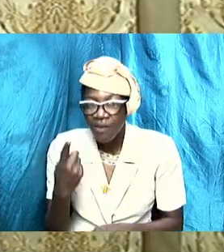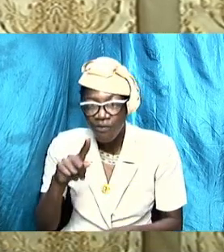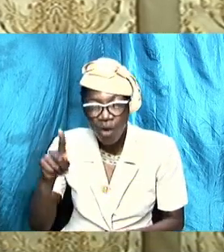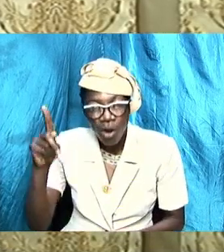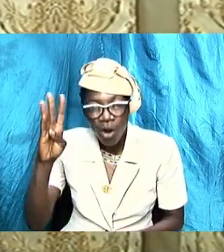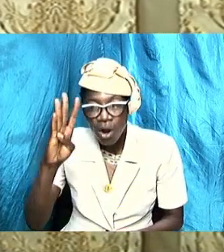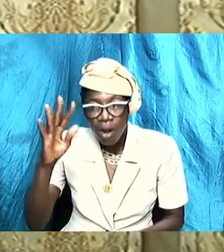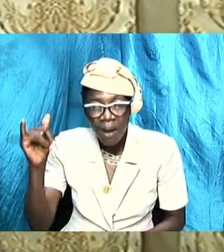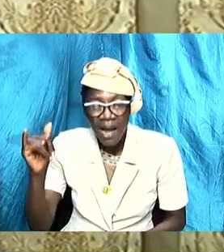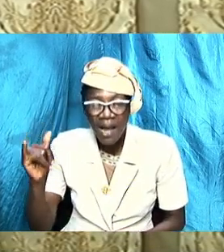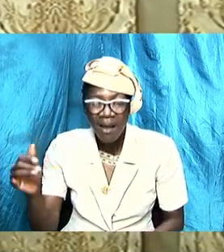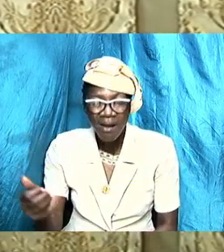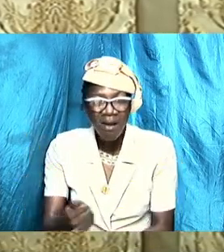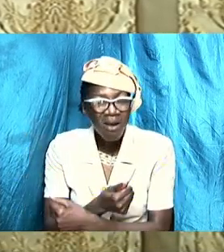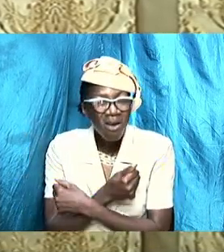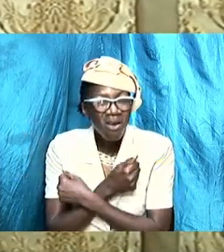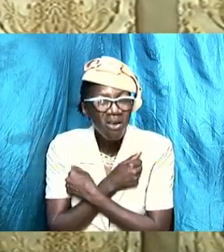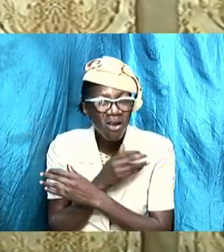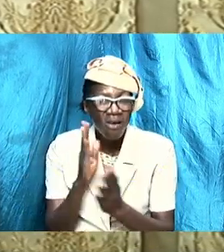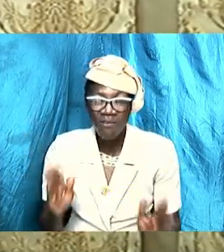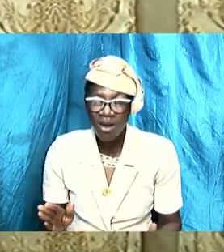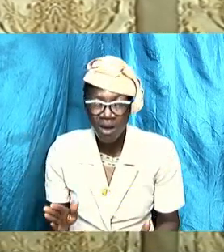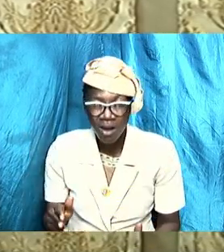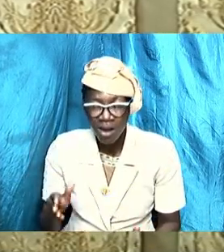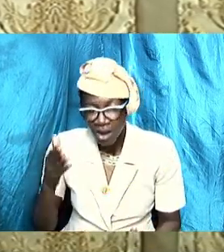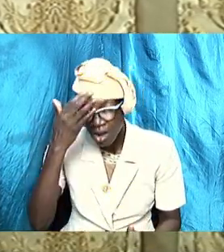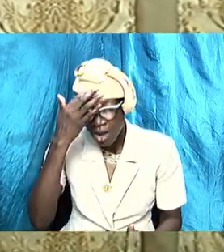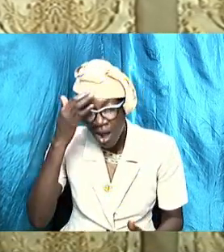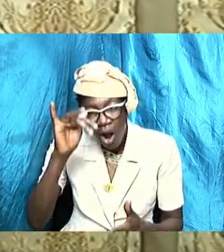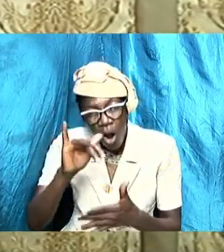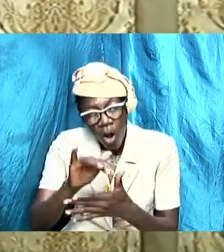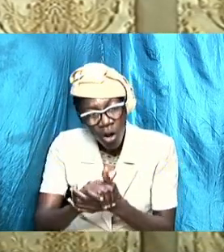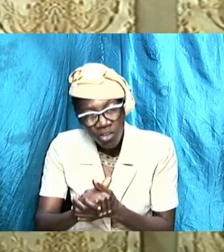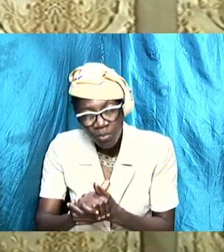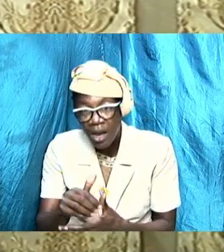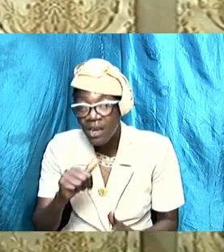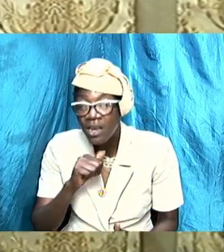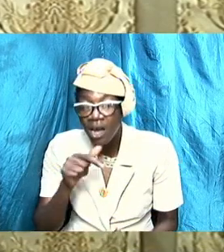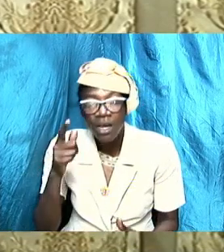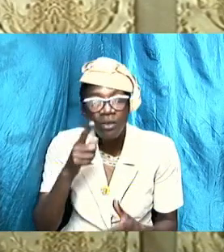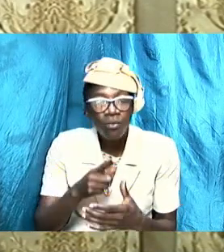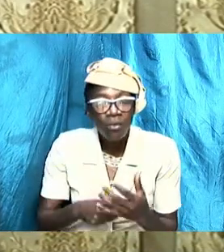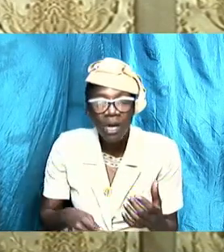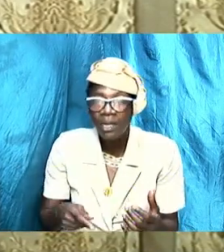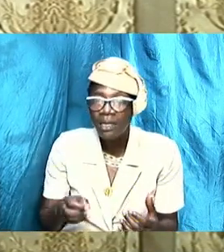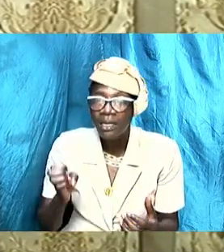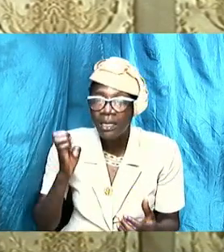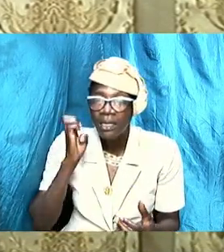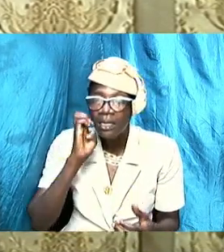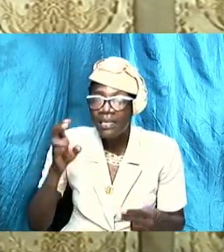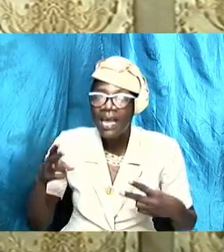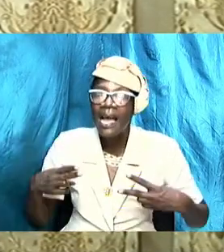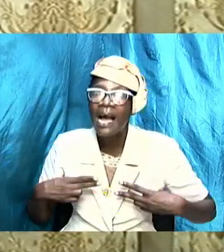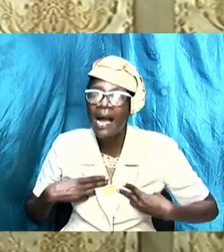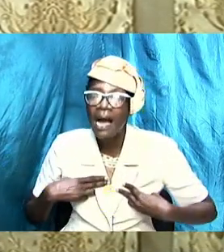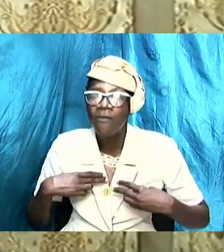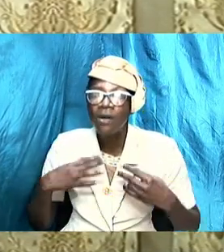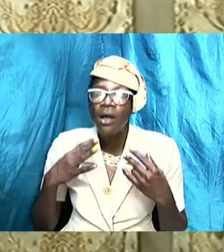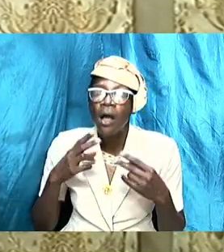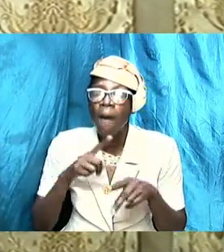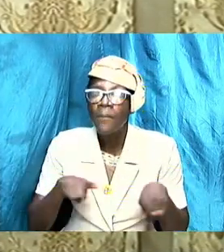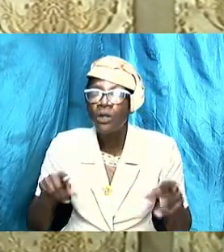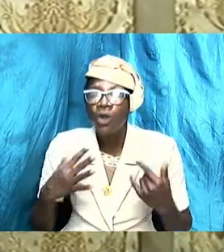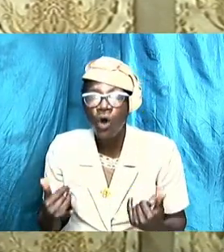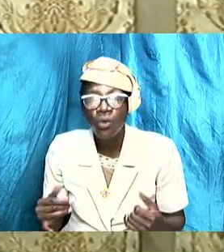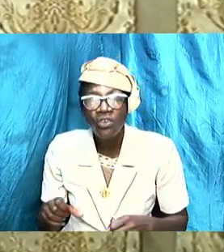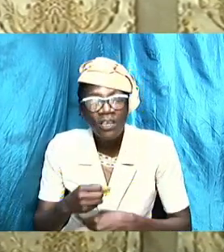lover her spouse her husband it's not a matter of what she have it is a matter of how she is made up